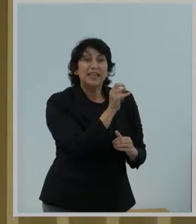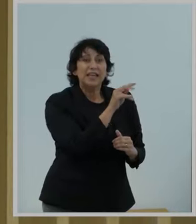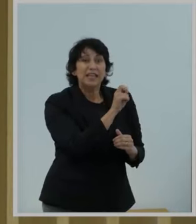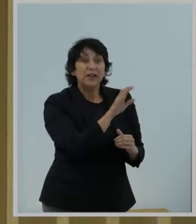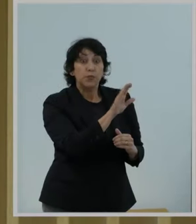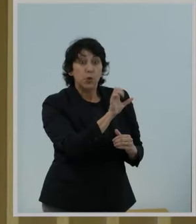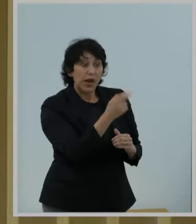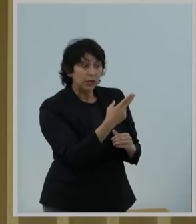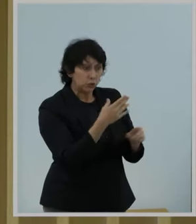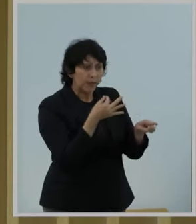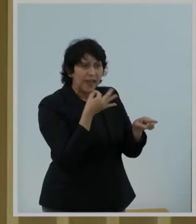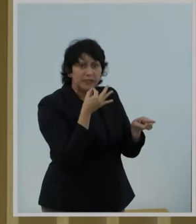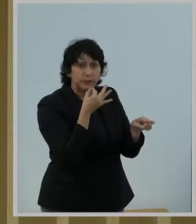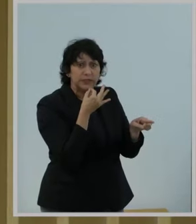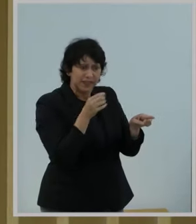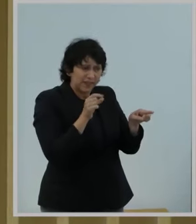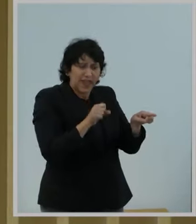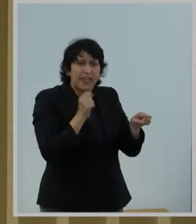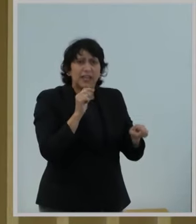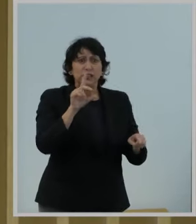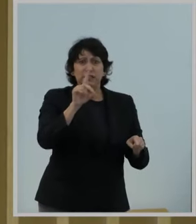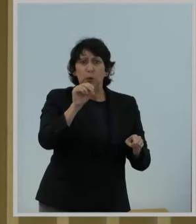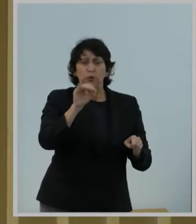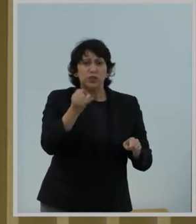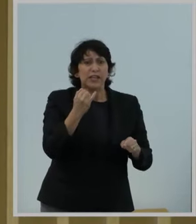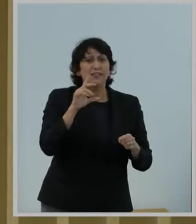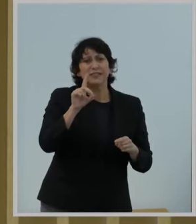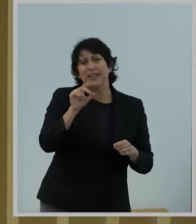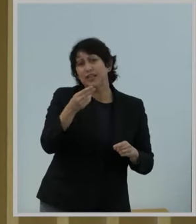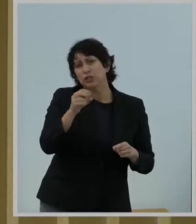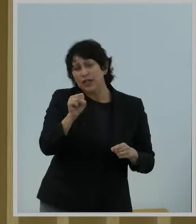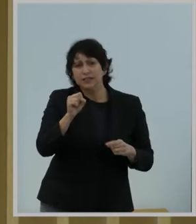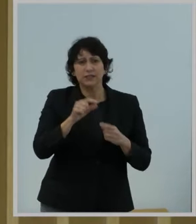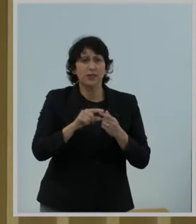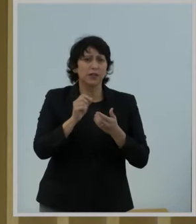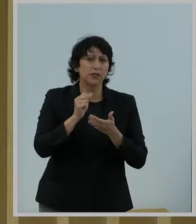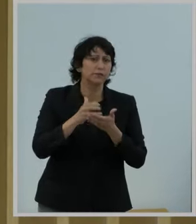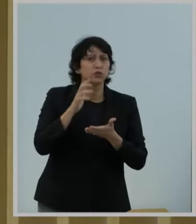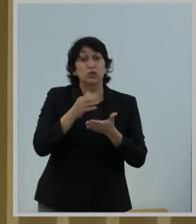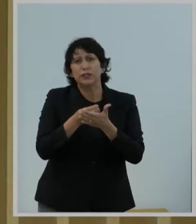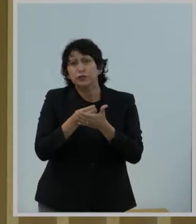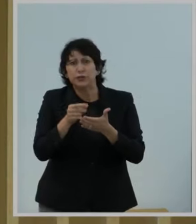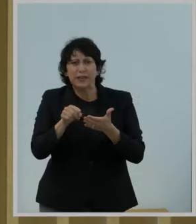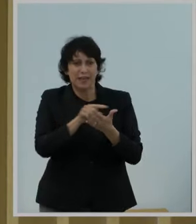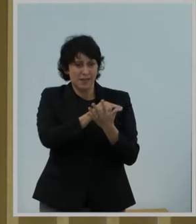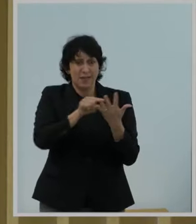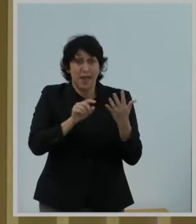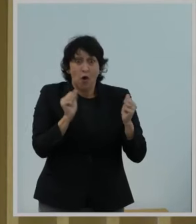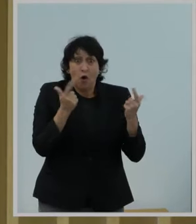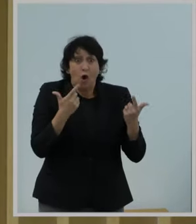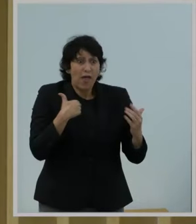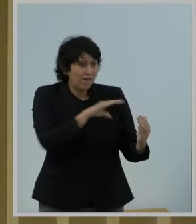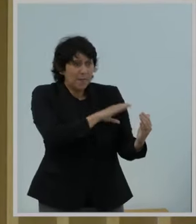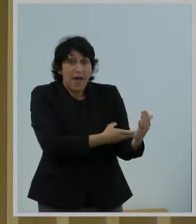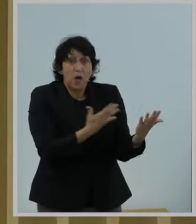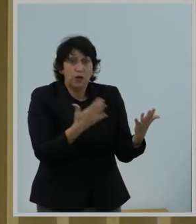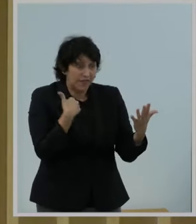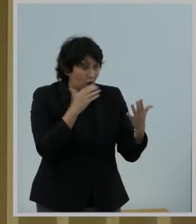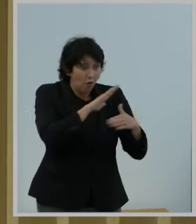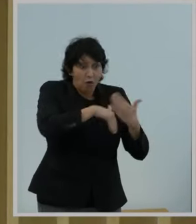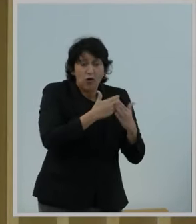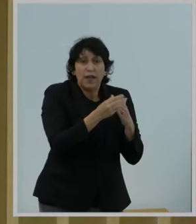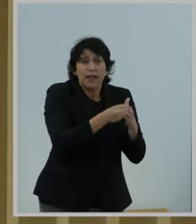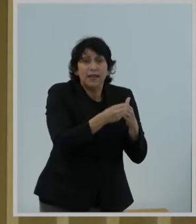expertise, including the DOJ, DHS, Treasury, with the lead when it comes to security